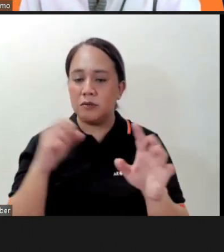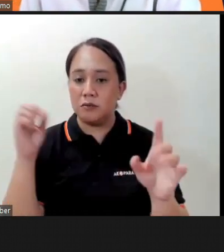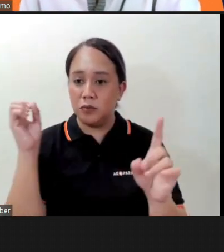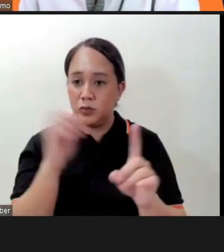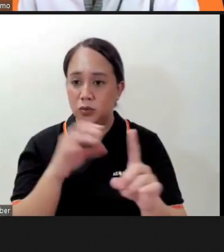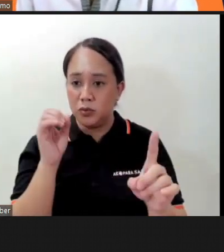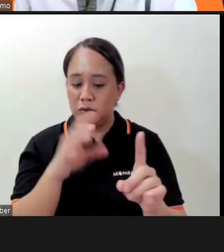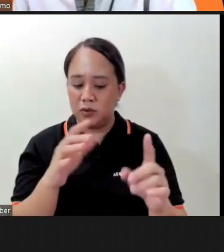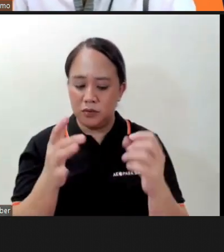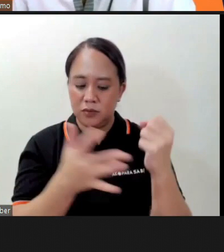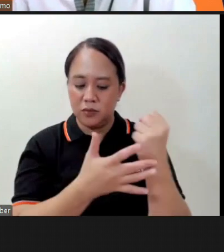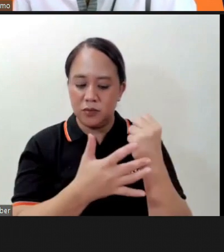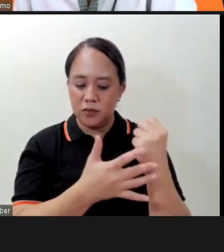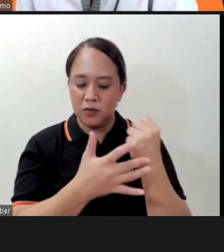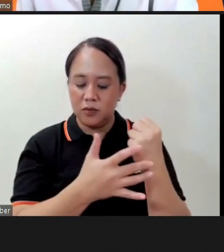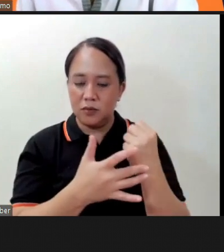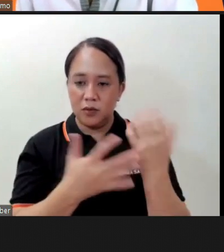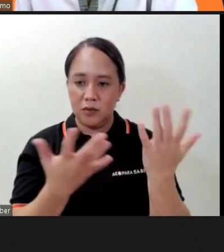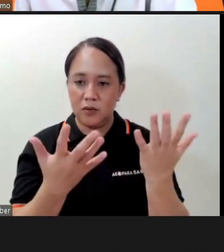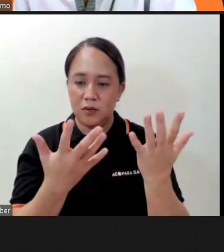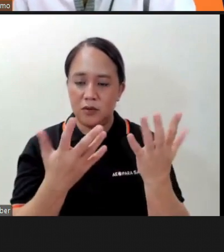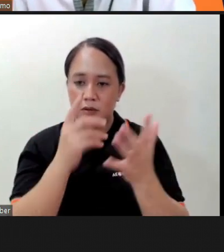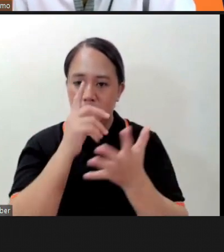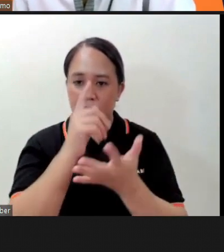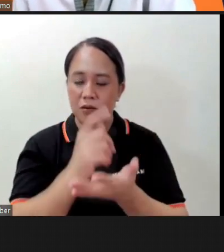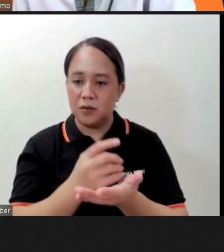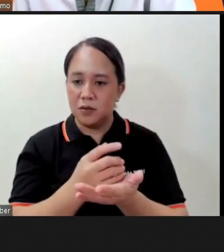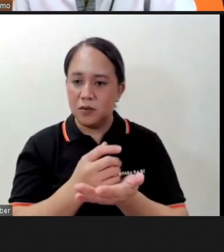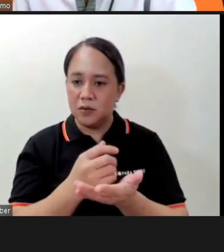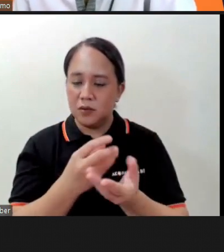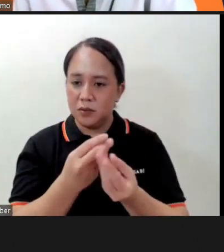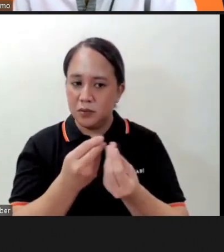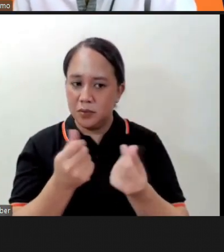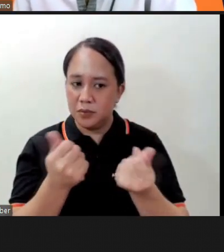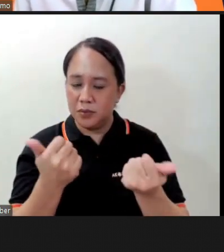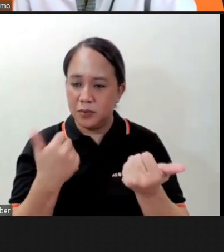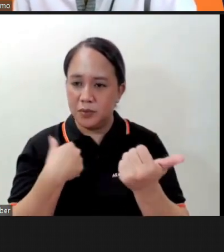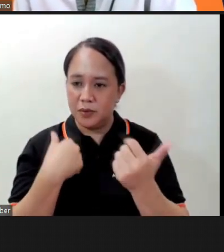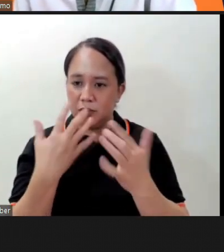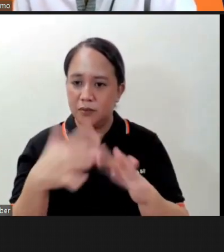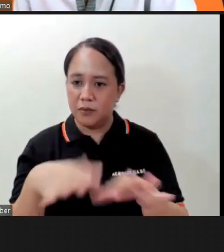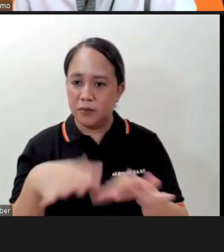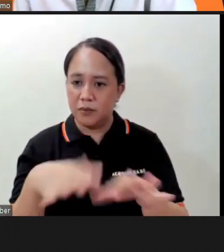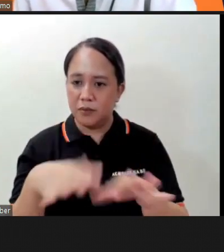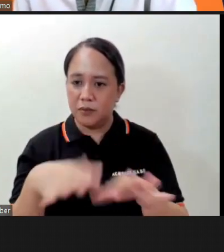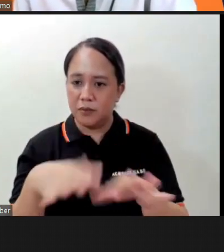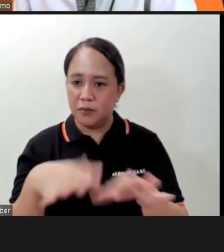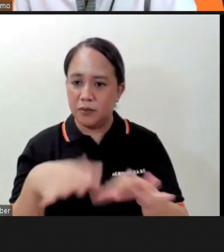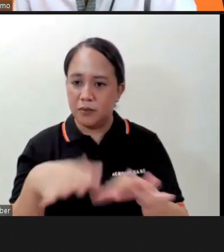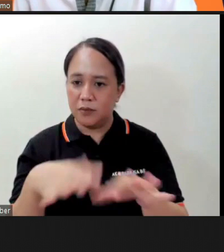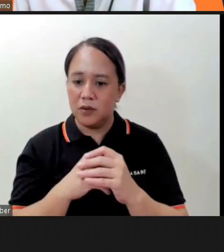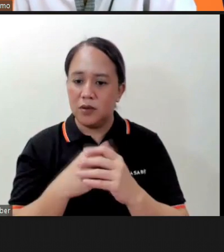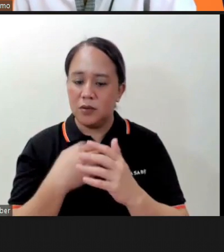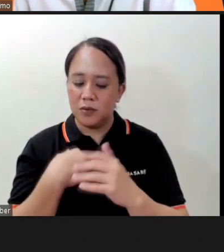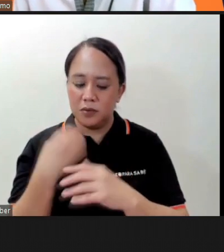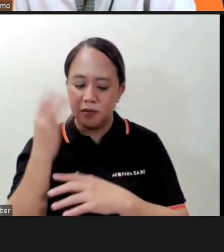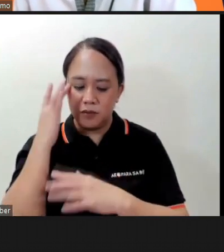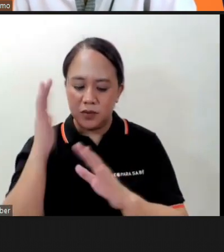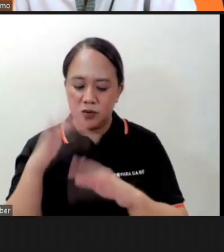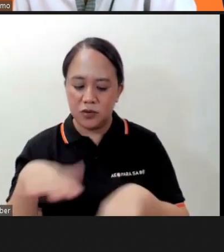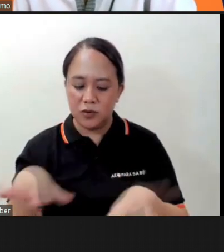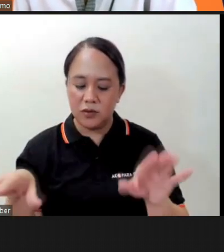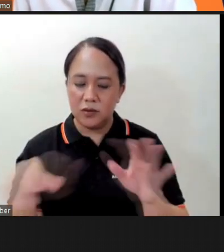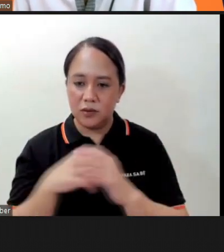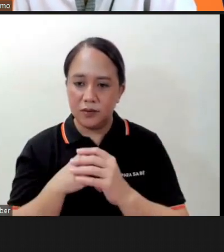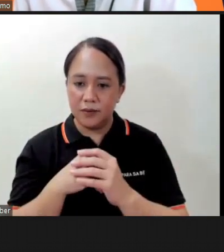to the trauma trigger so that is very important and that we are mindful with children that